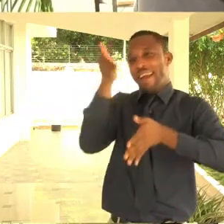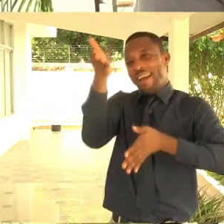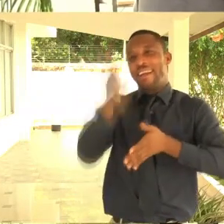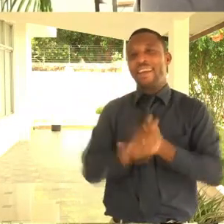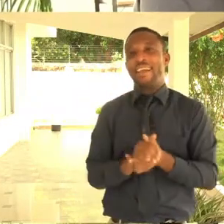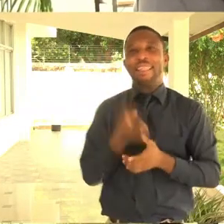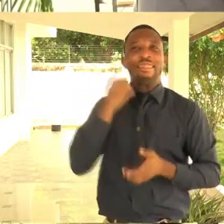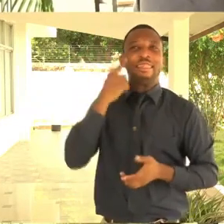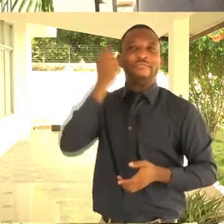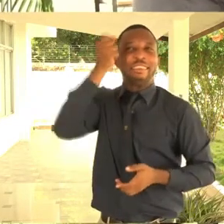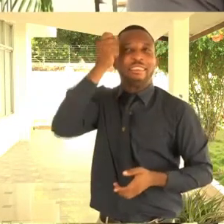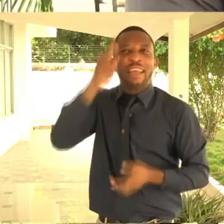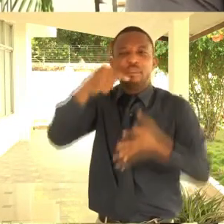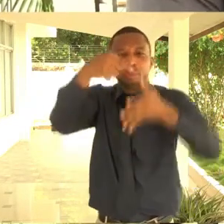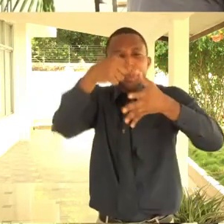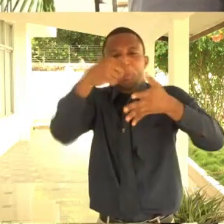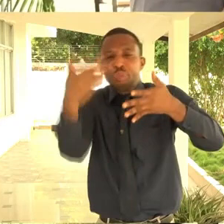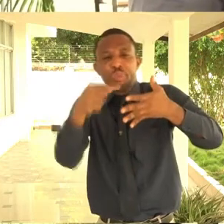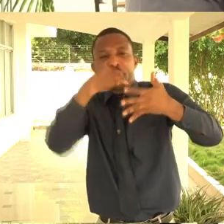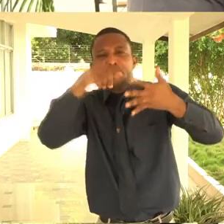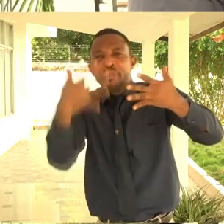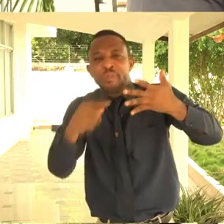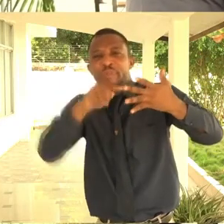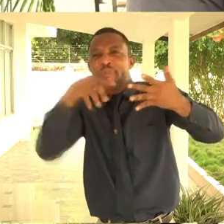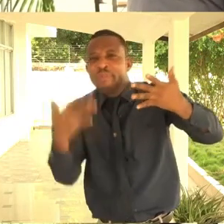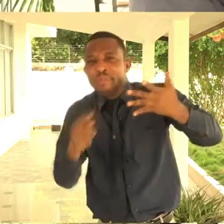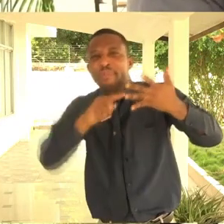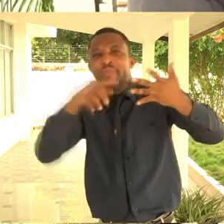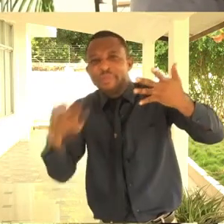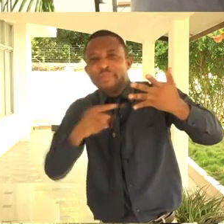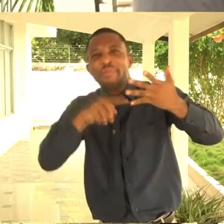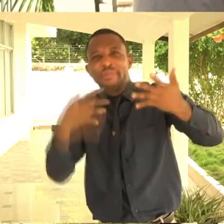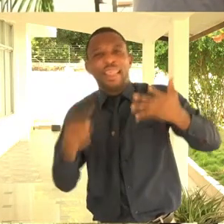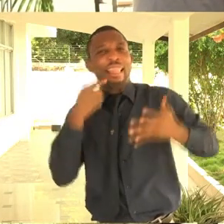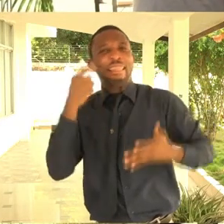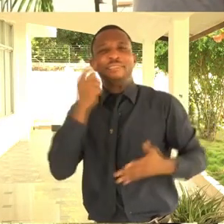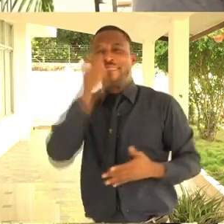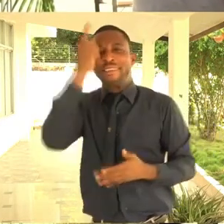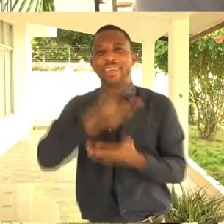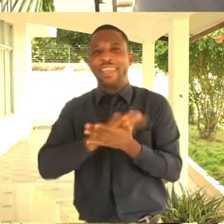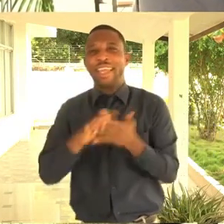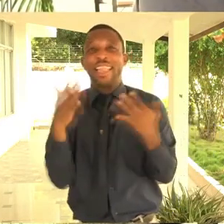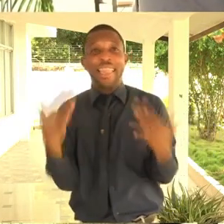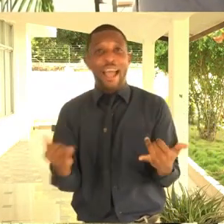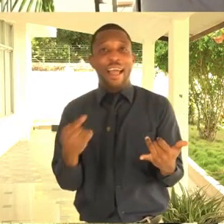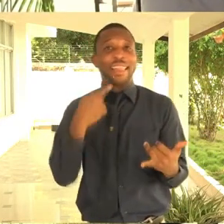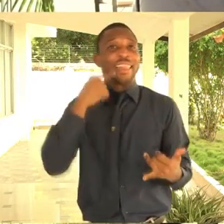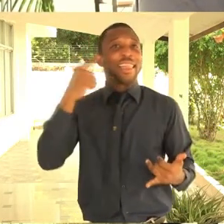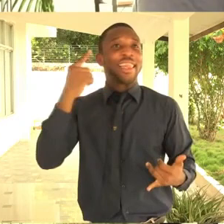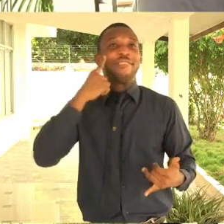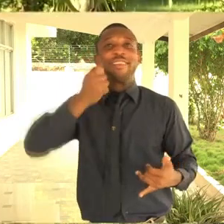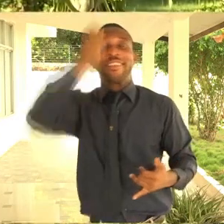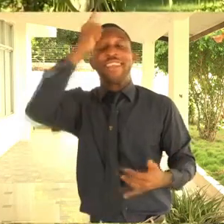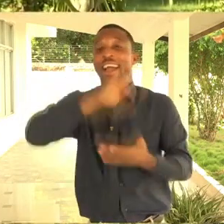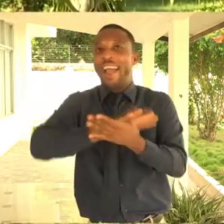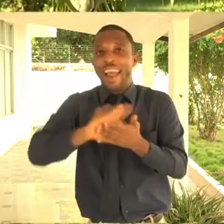WHO. And they listened. There were no problems. They understood the point. And that is how it's going. So now deaf people are receiving the